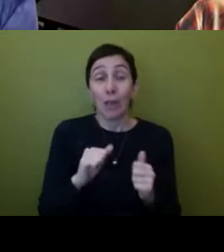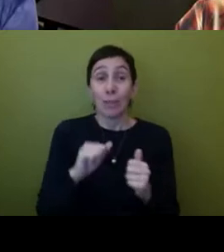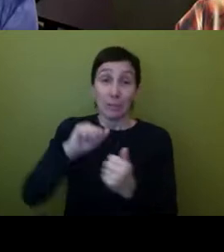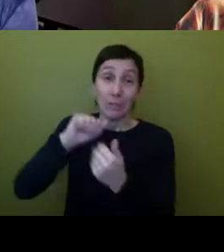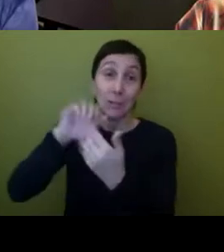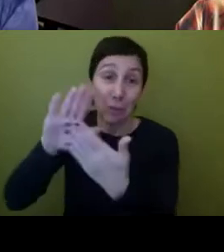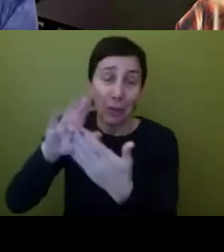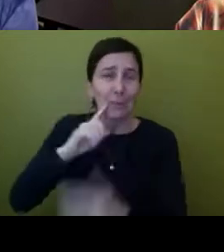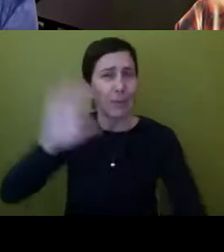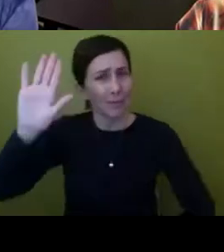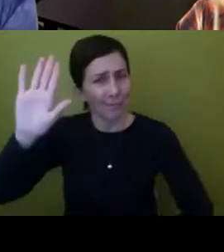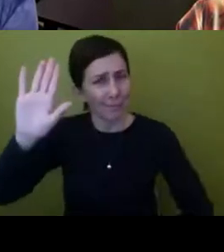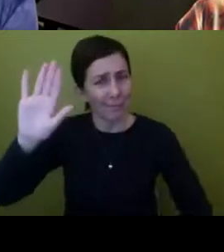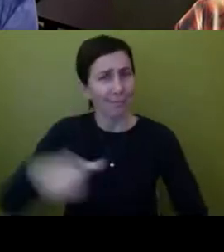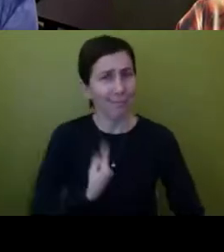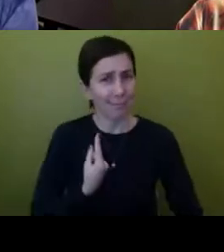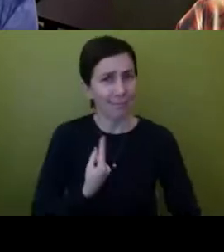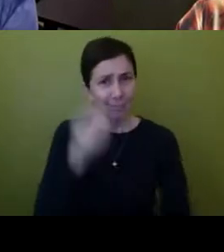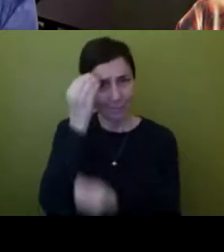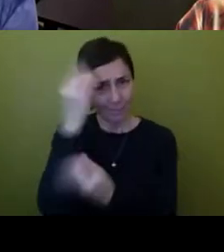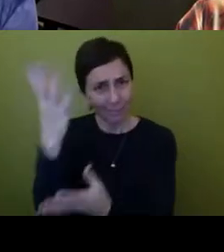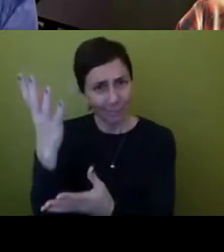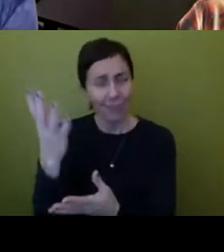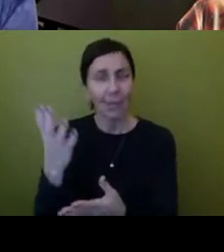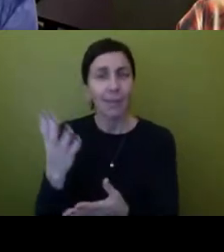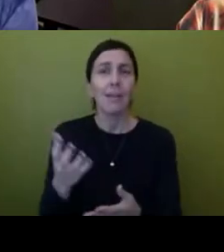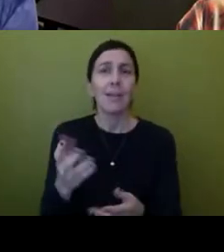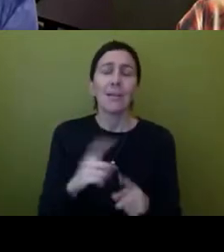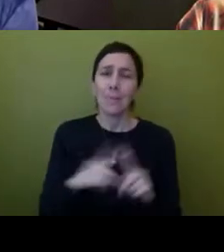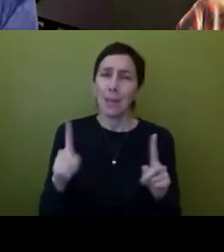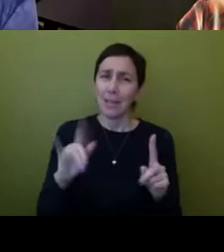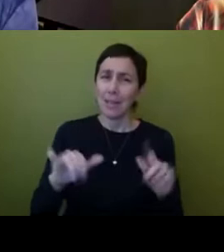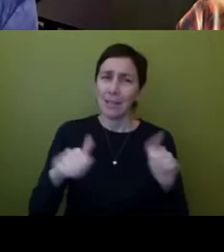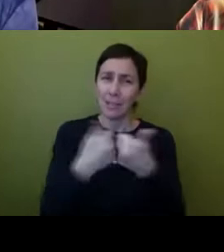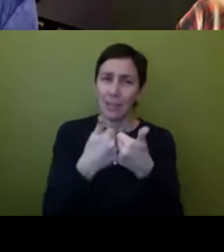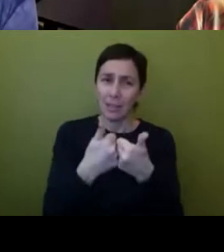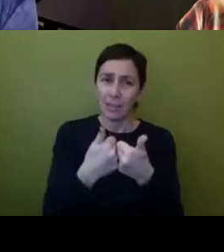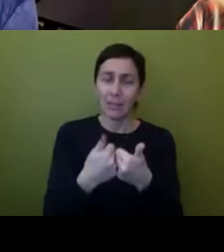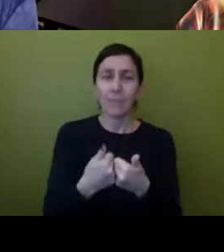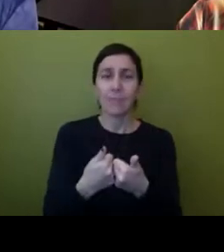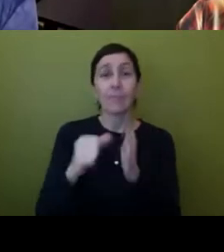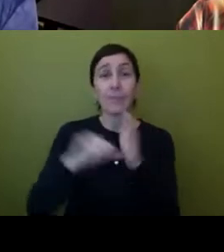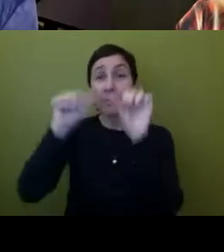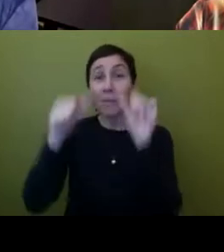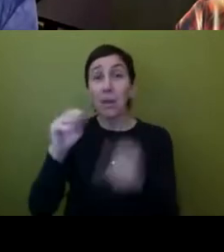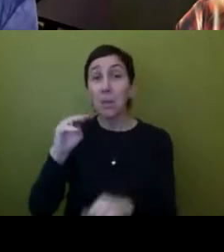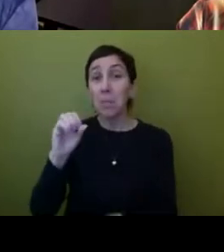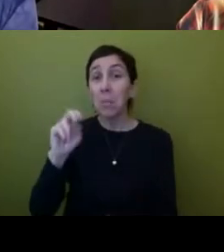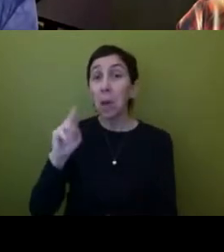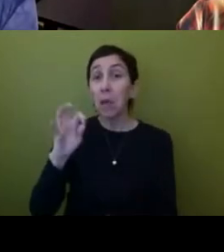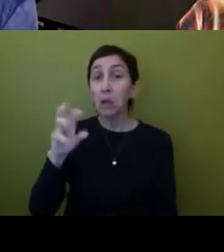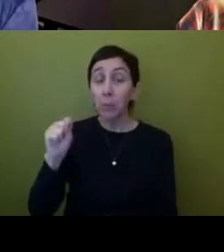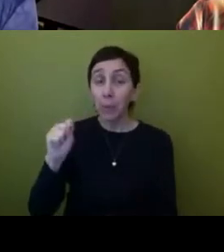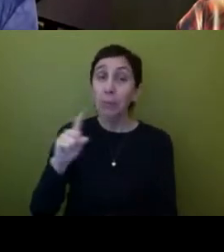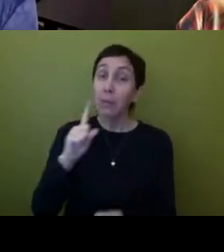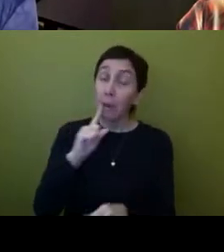stick your ground sometimes but you know um it's it's challenging so monuments are important and they are very